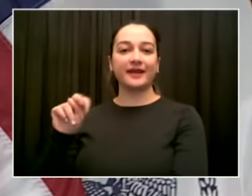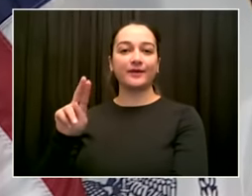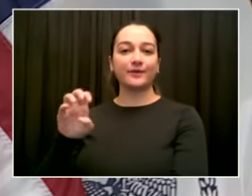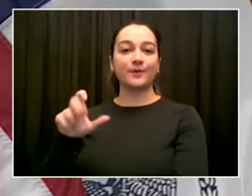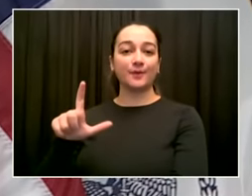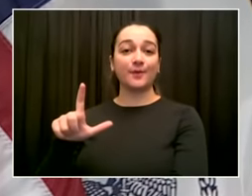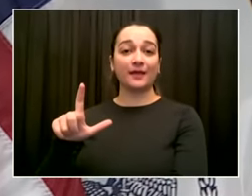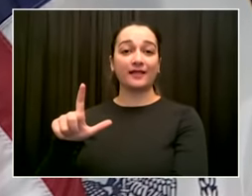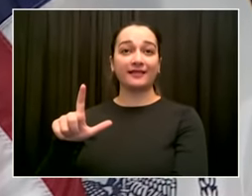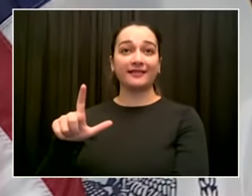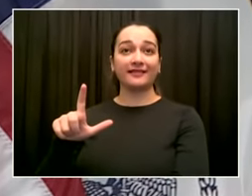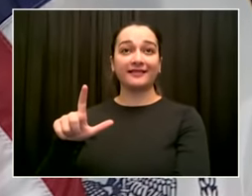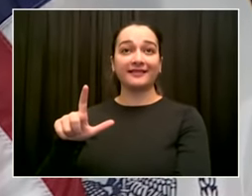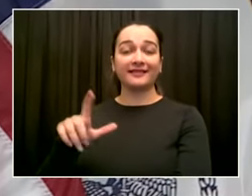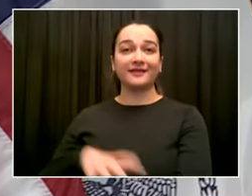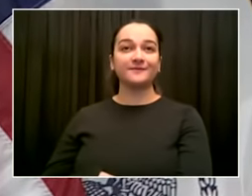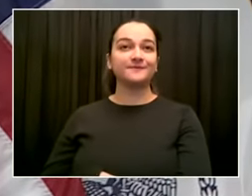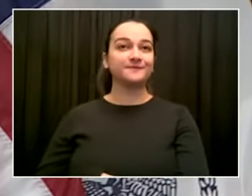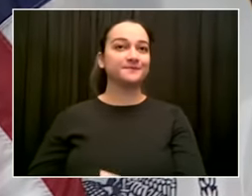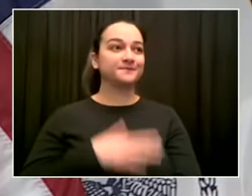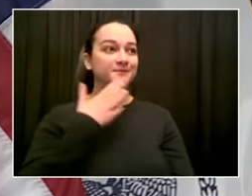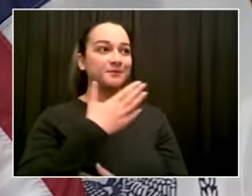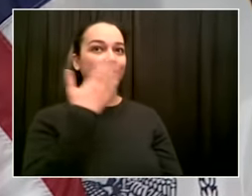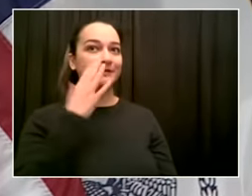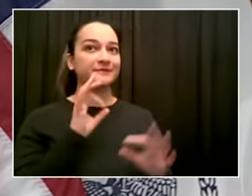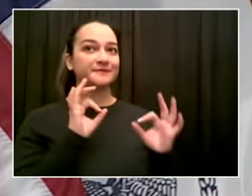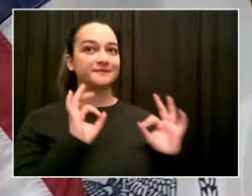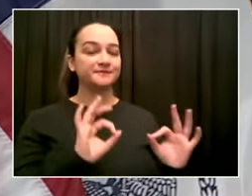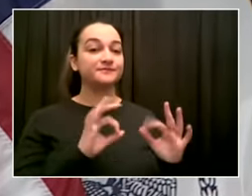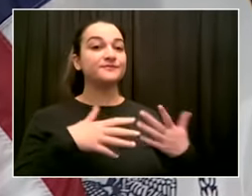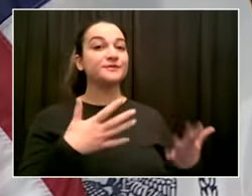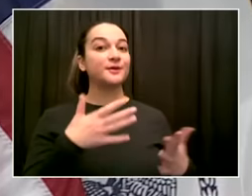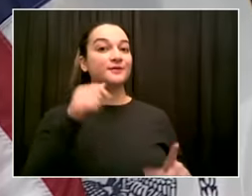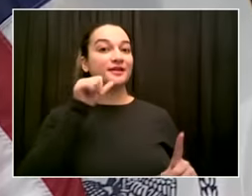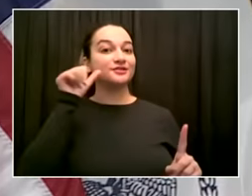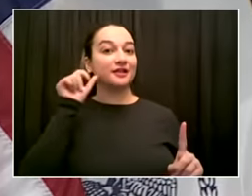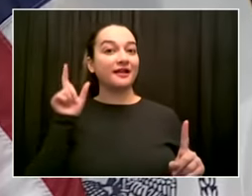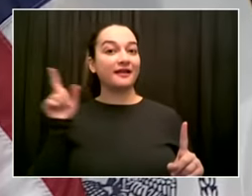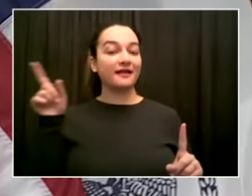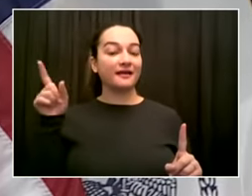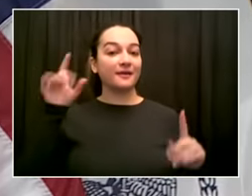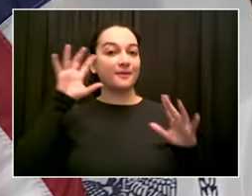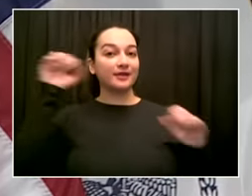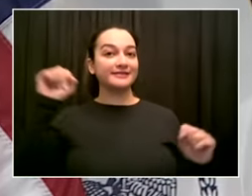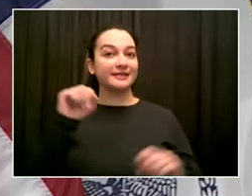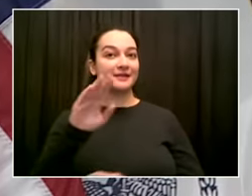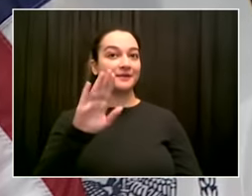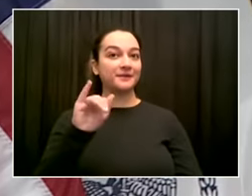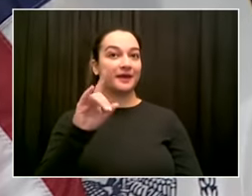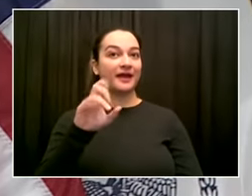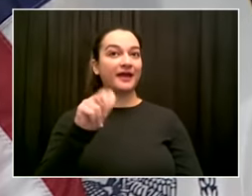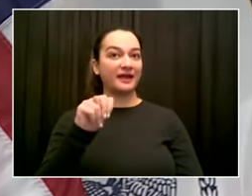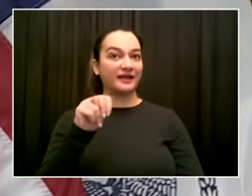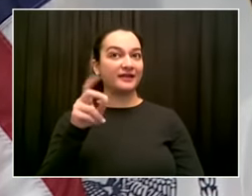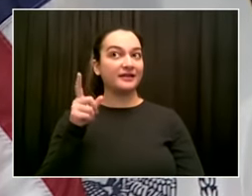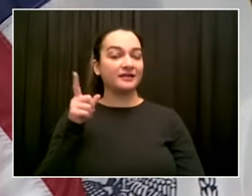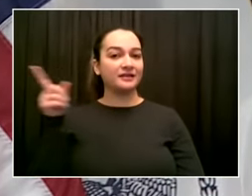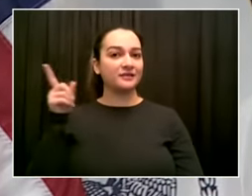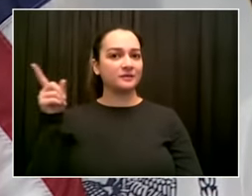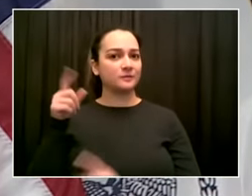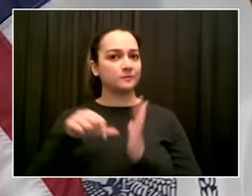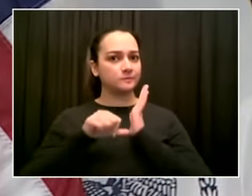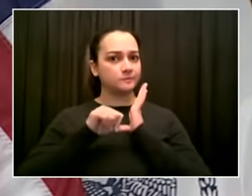he expects to have vaccine for every adult in the US